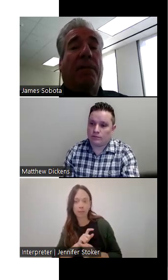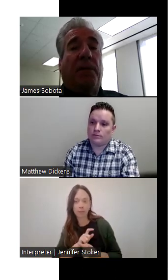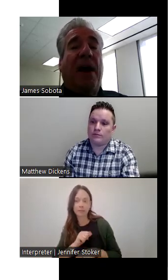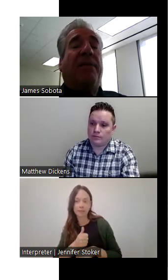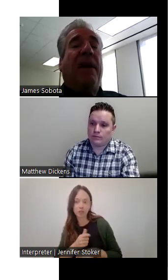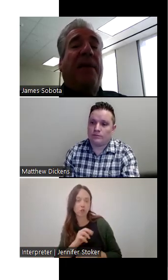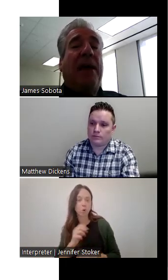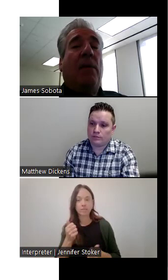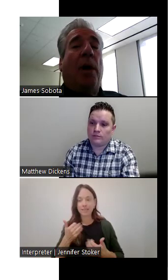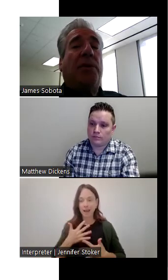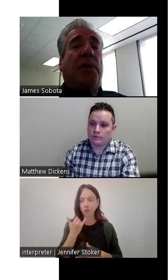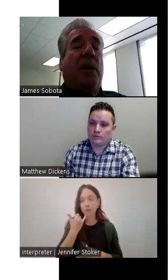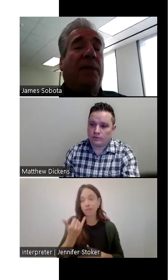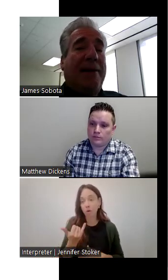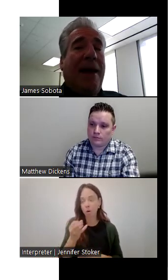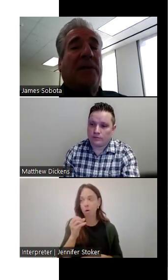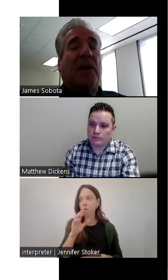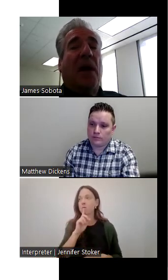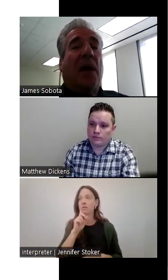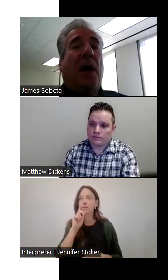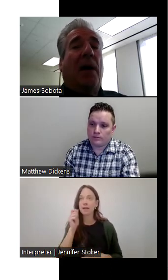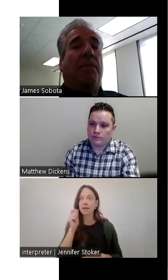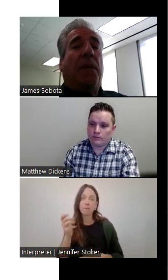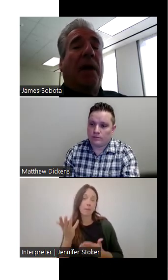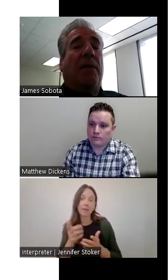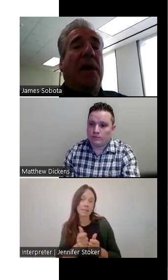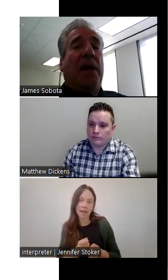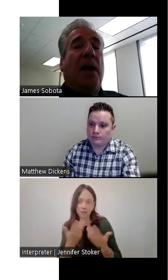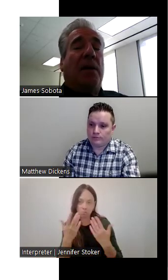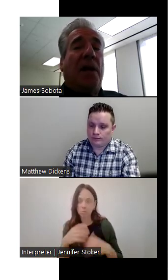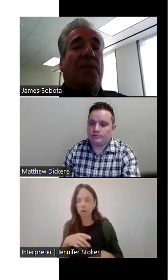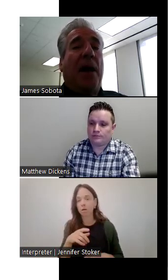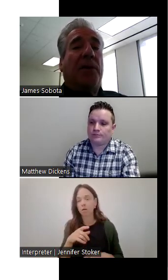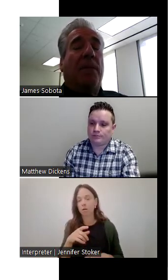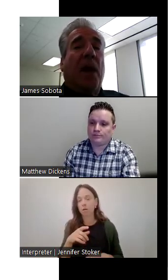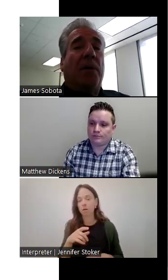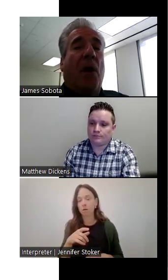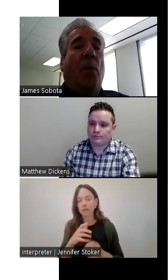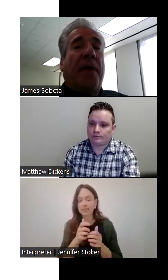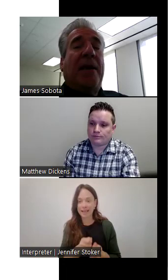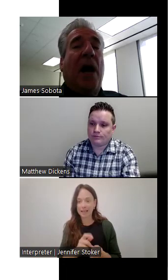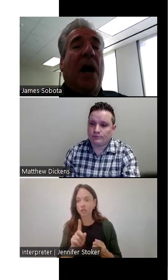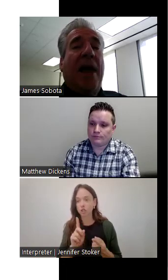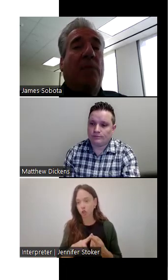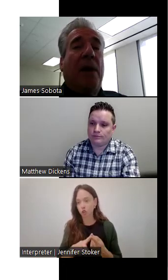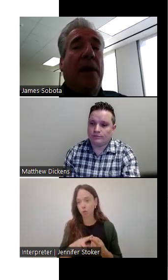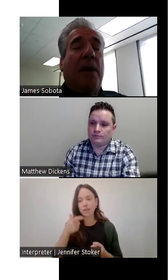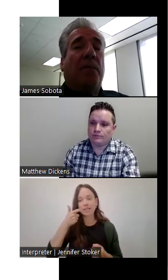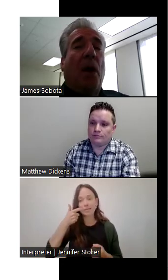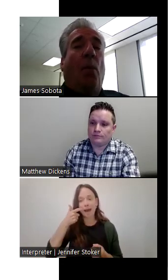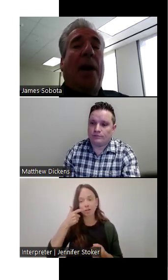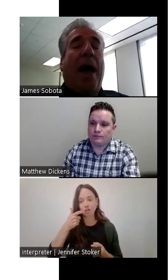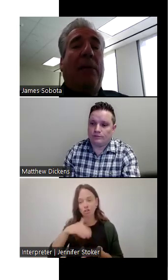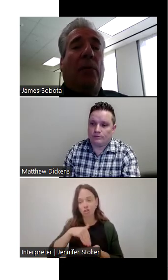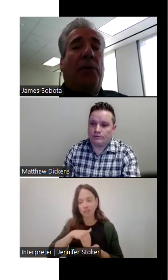or if they're deaf, if they want to, you they text, um, the dispatch. So when they contact me,